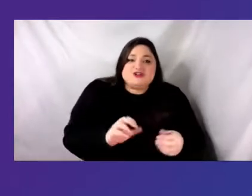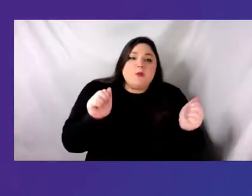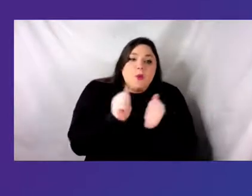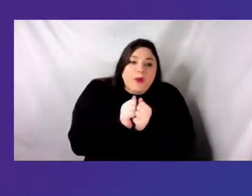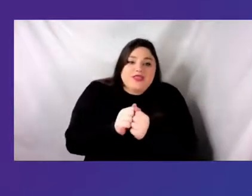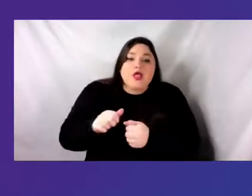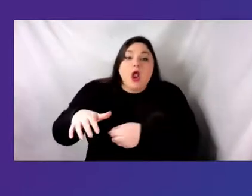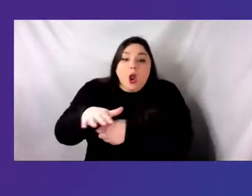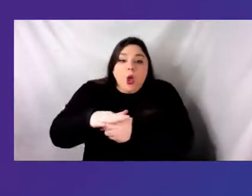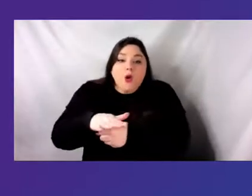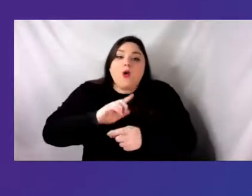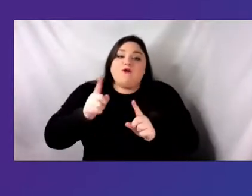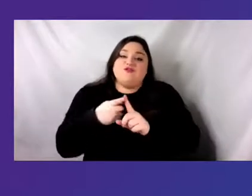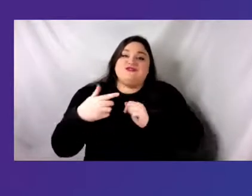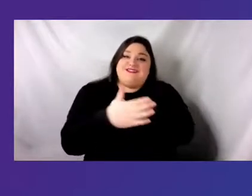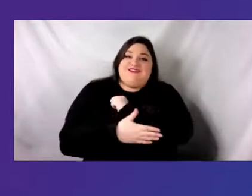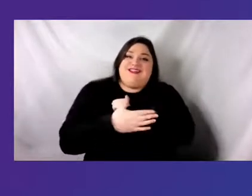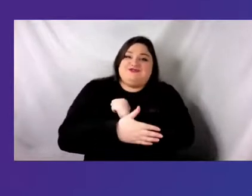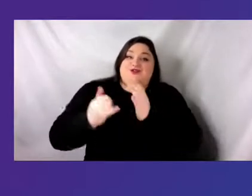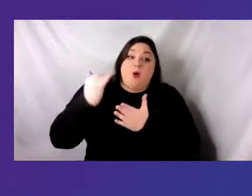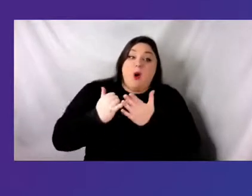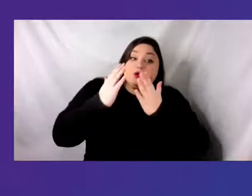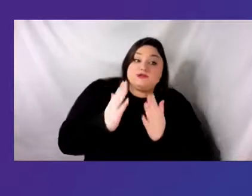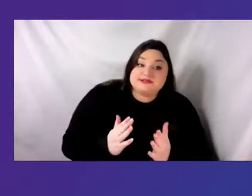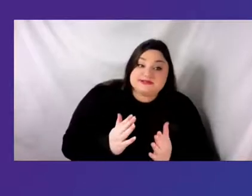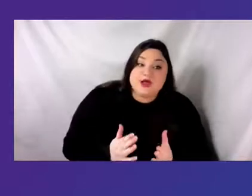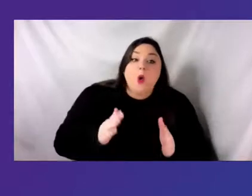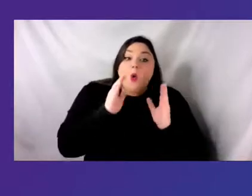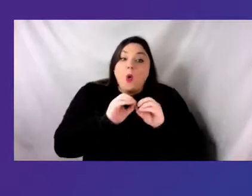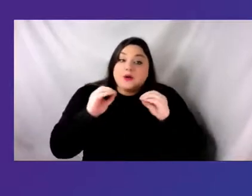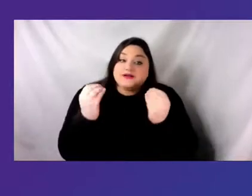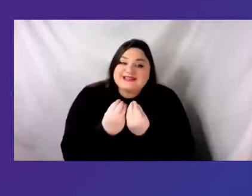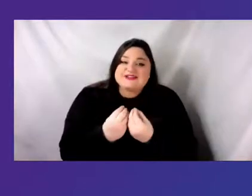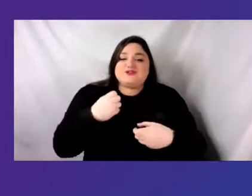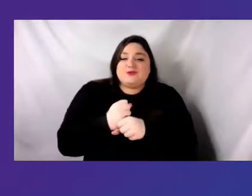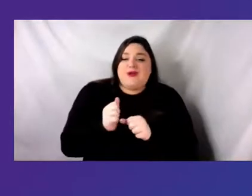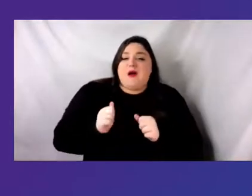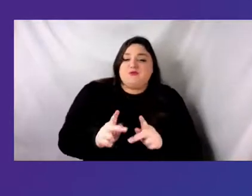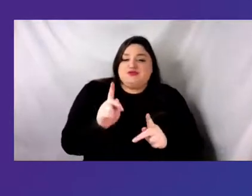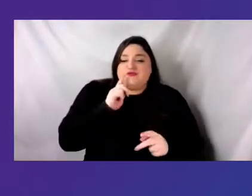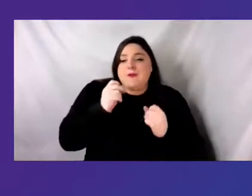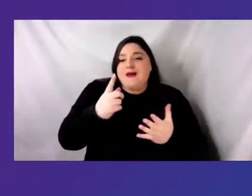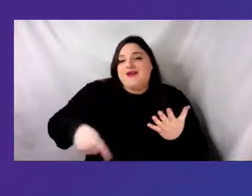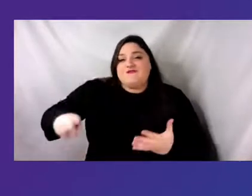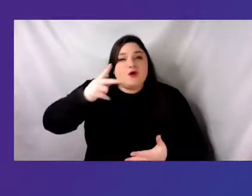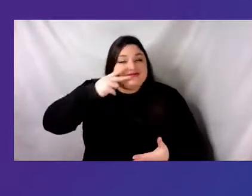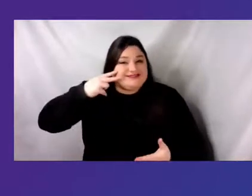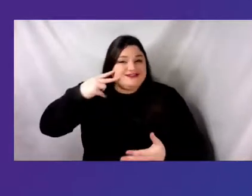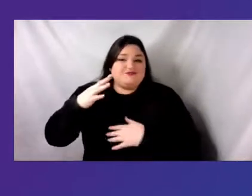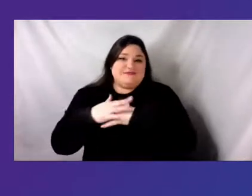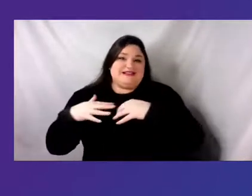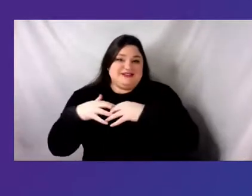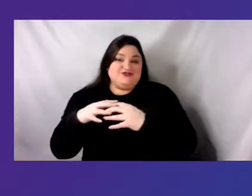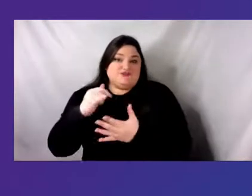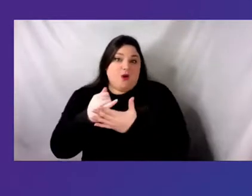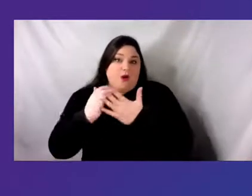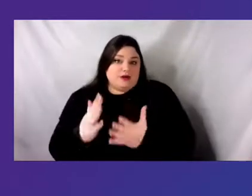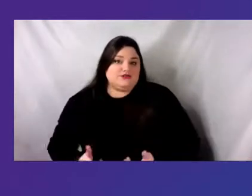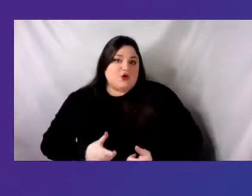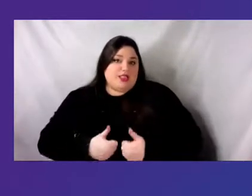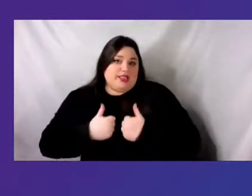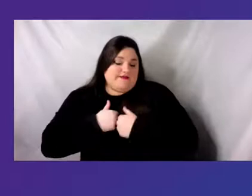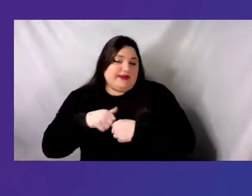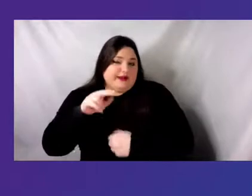and organizations and create opportunities for the many indigenous artists living in New York City. And